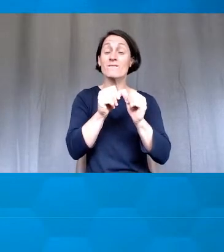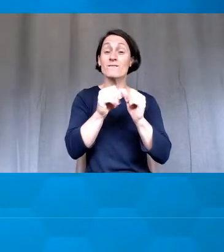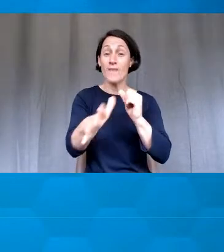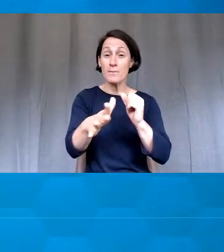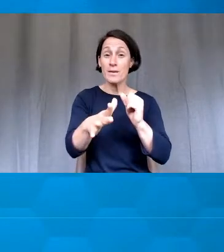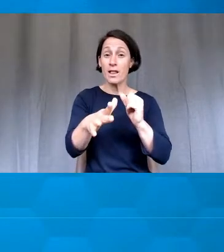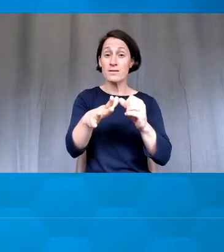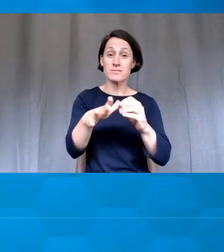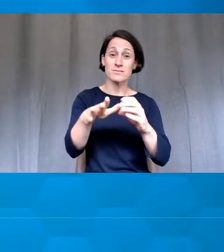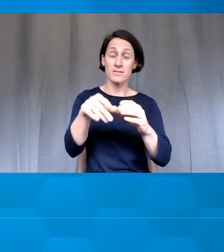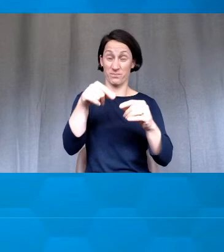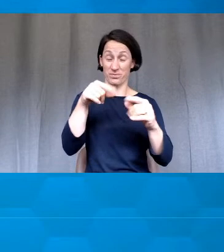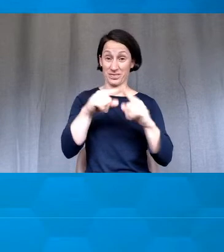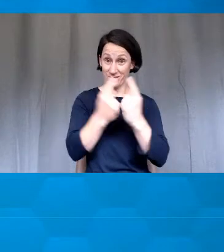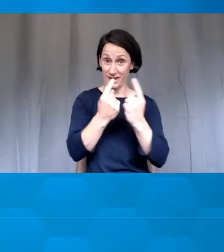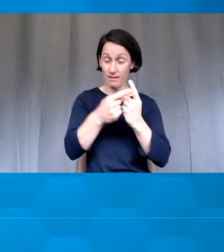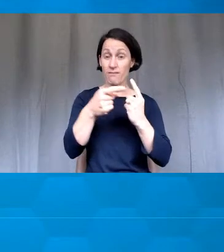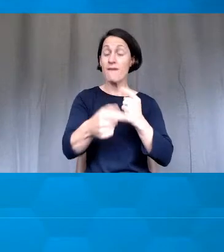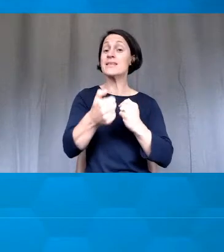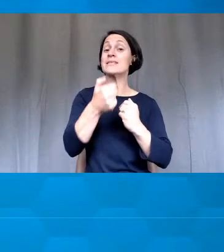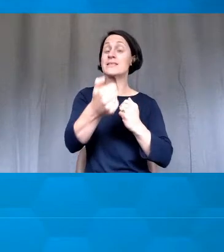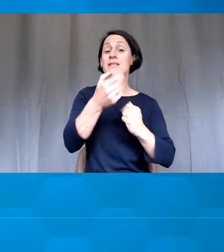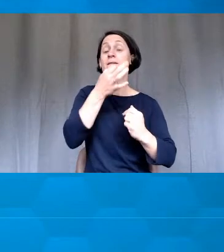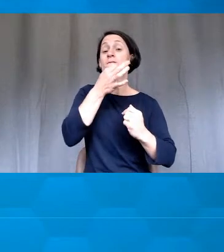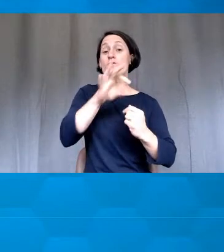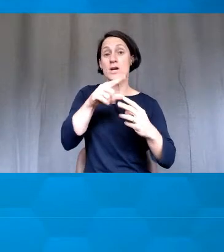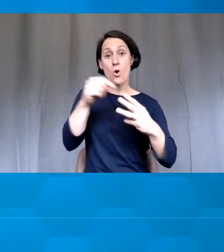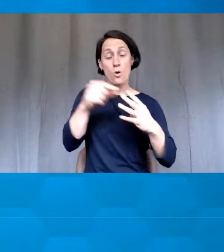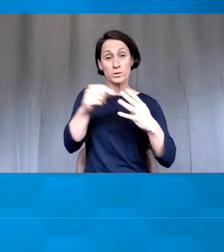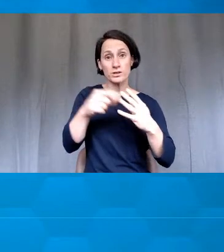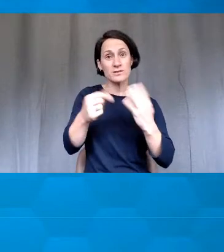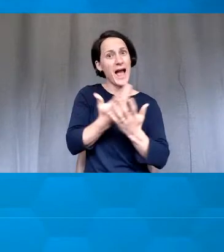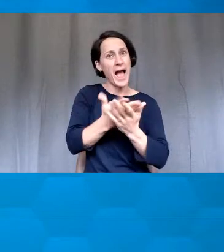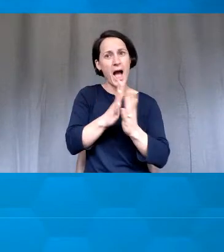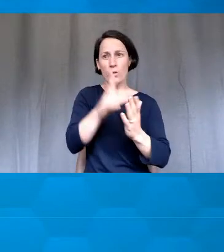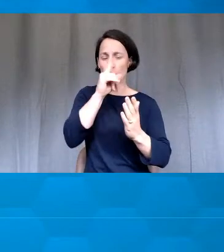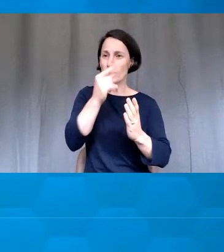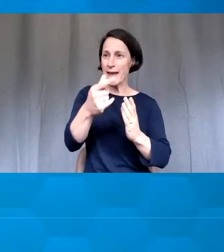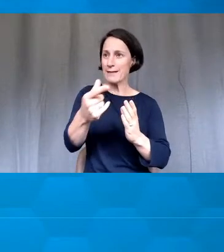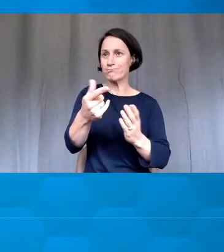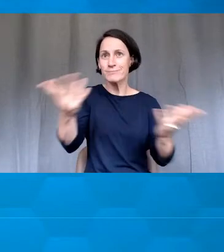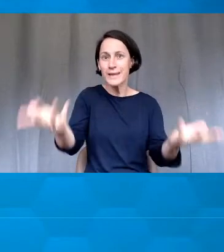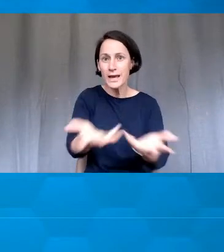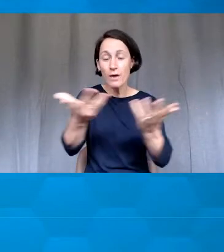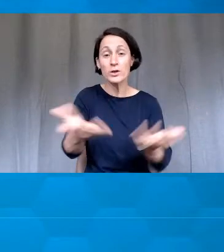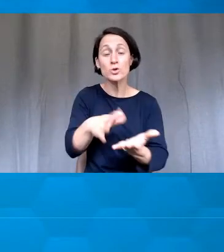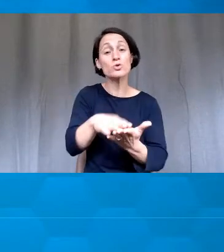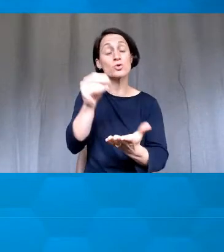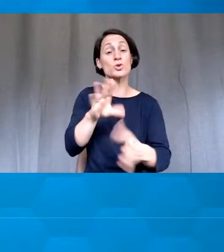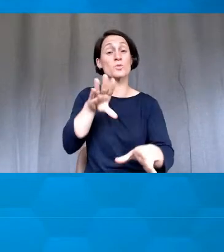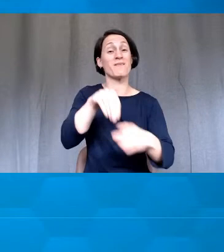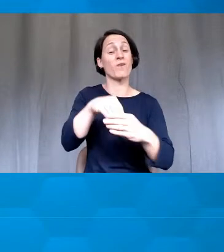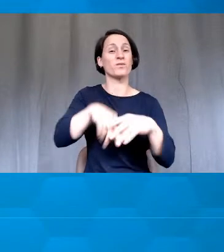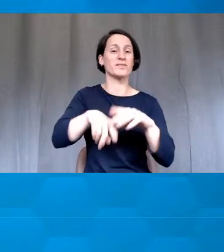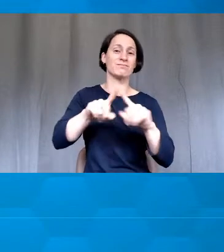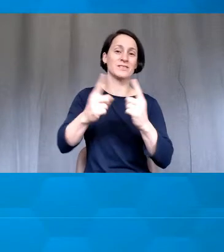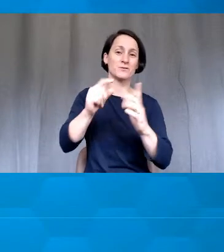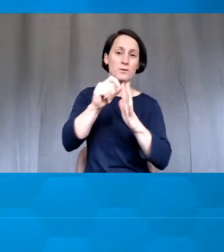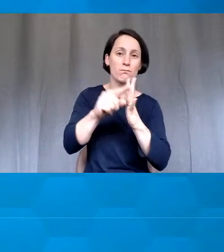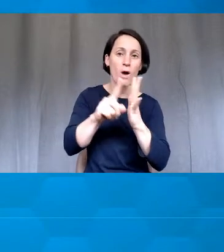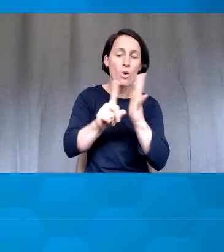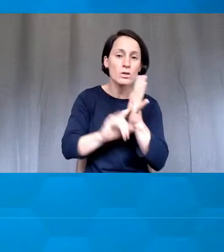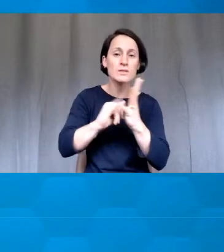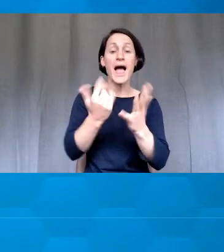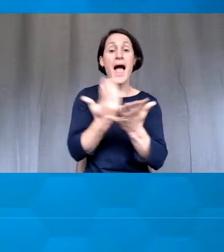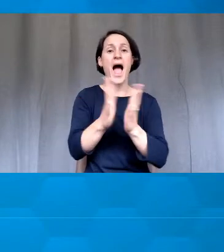that you have six free options of how you can engage with your students in lifetime polls. Simple things like thumbs up,